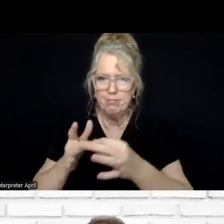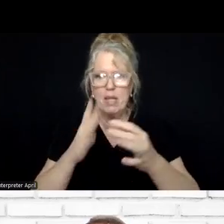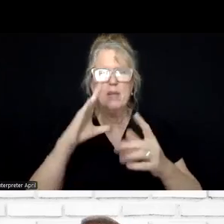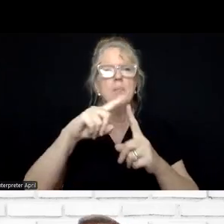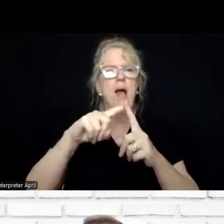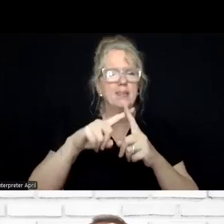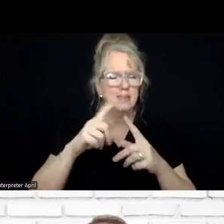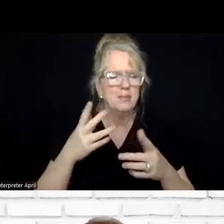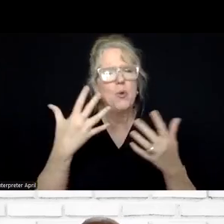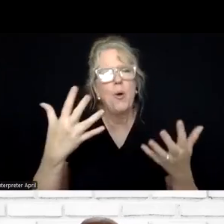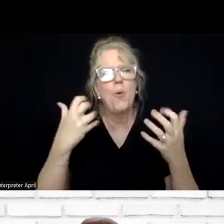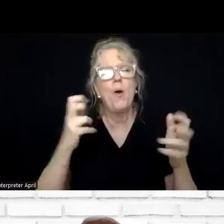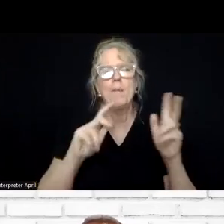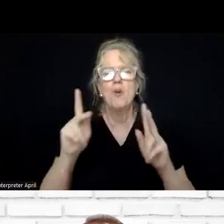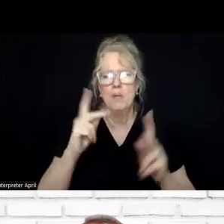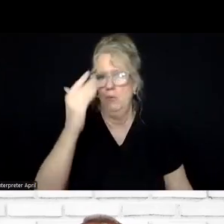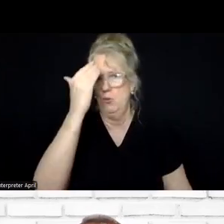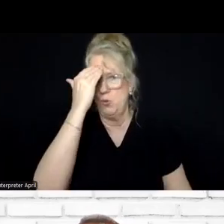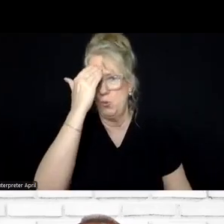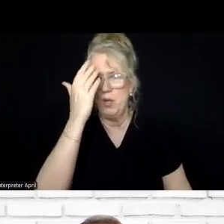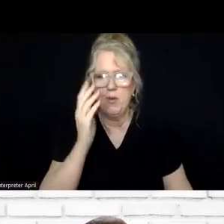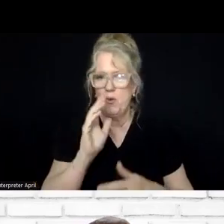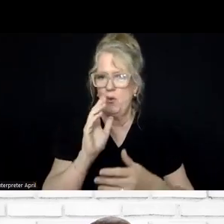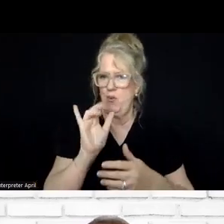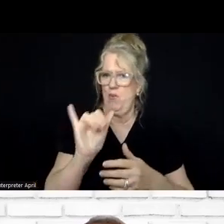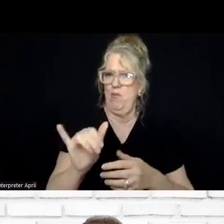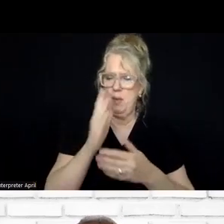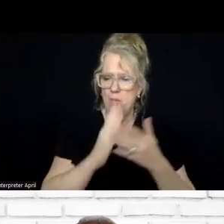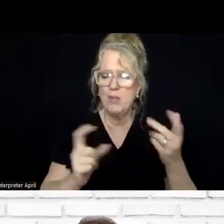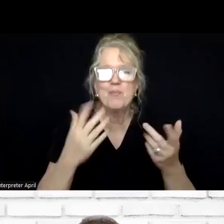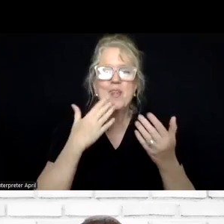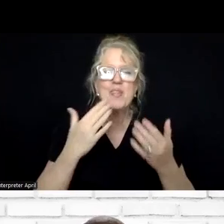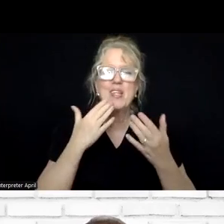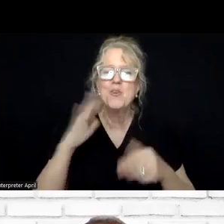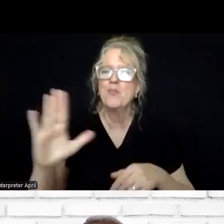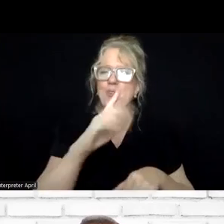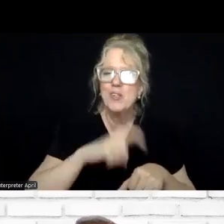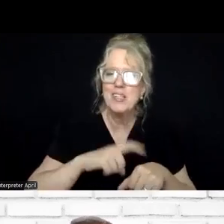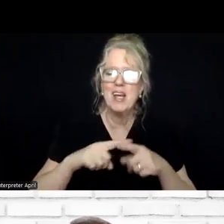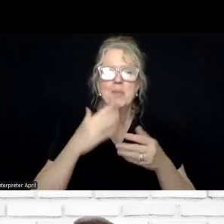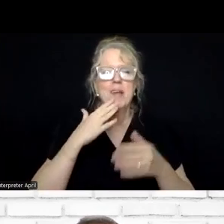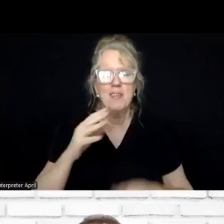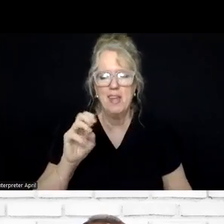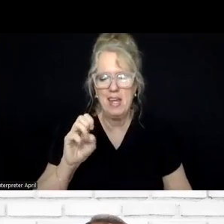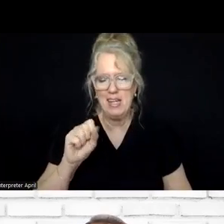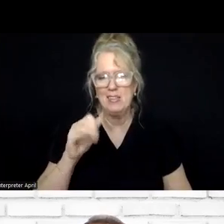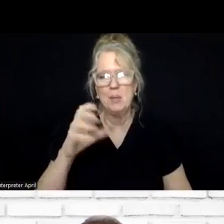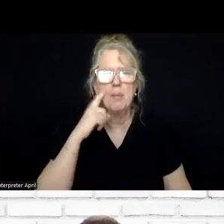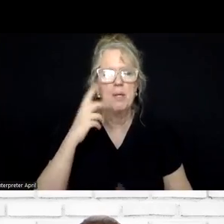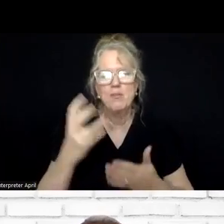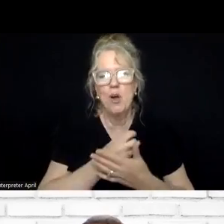direction. So I just wanted to make people aware of that, Chuck. And, uh, I thank you for the time, and I thank for the obvious